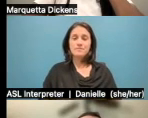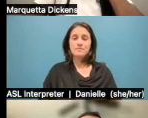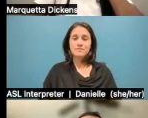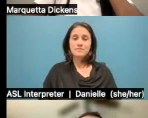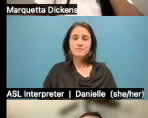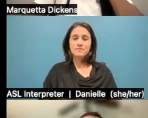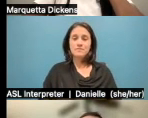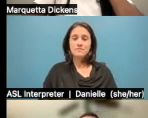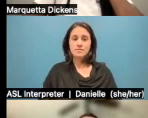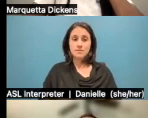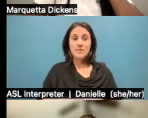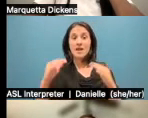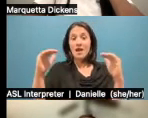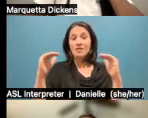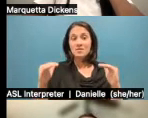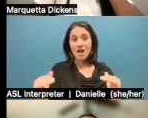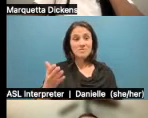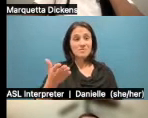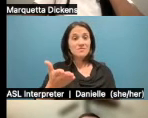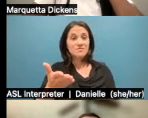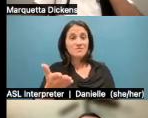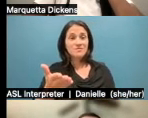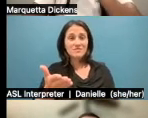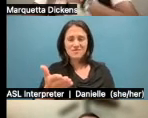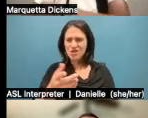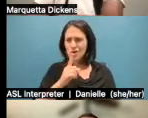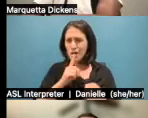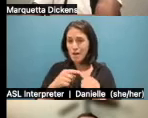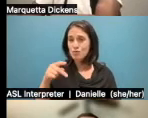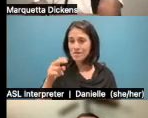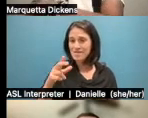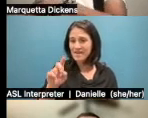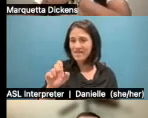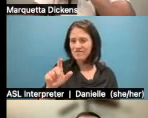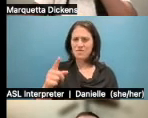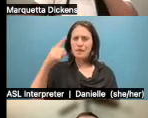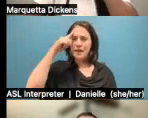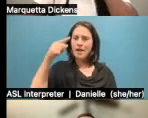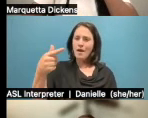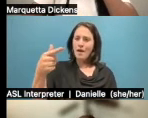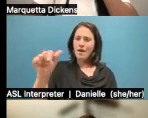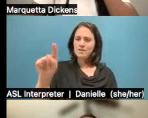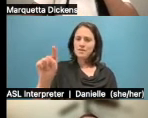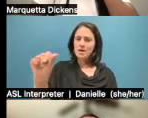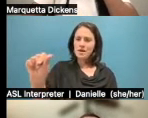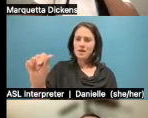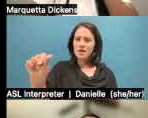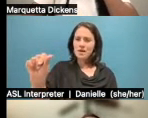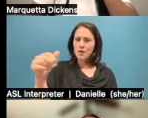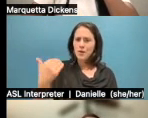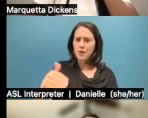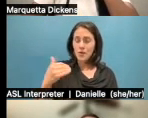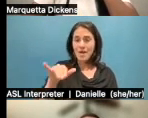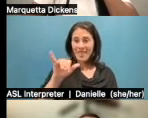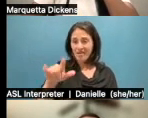we can't talk about what's happening in principle without talking about what's going on in Gaza because it's a simple, it's very much a symptom of the same sort of